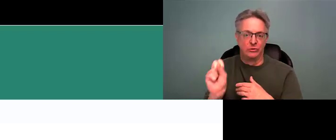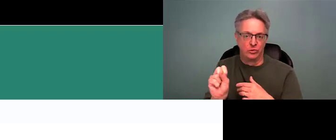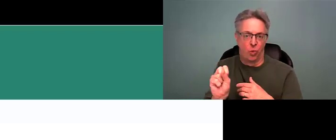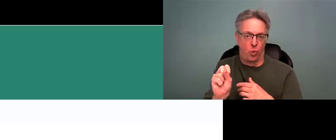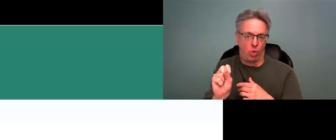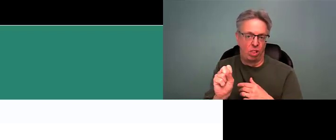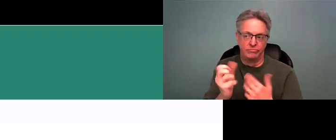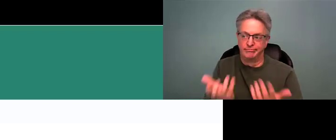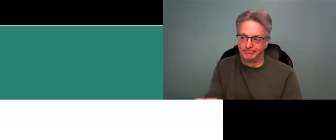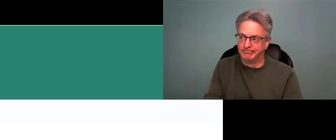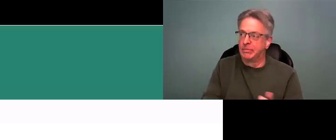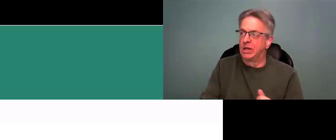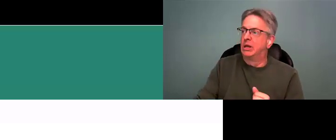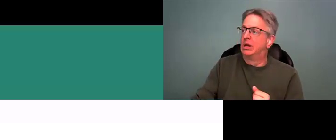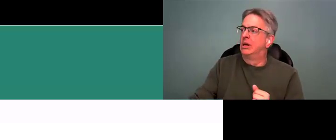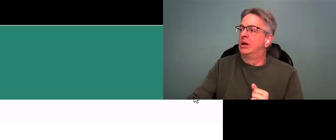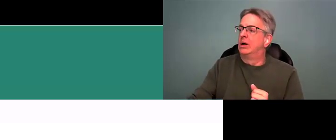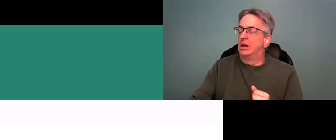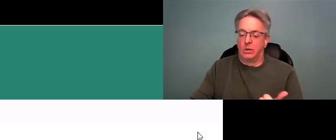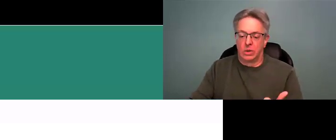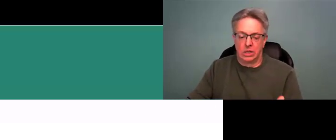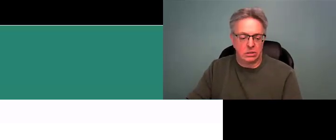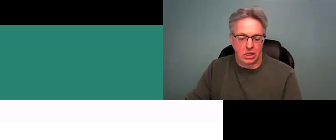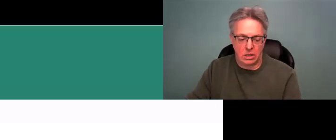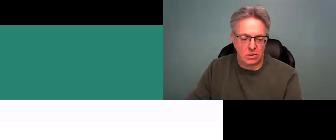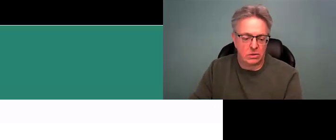information as far as post high school goes.